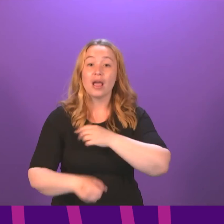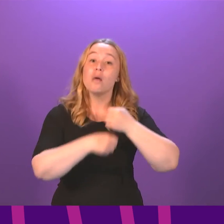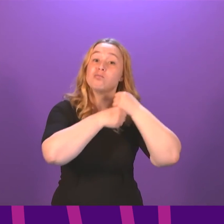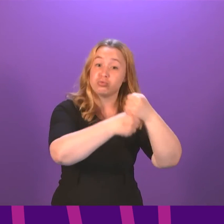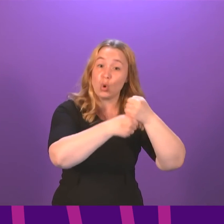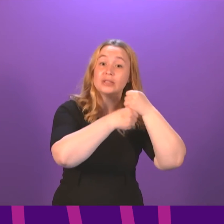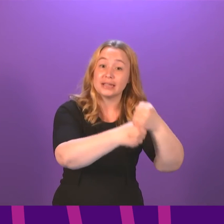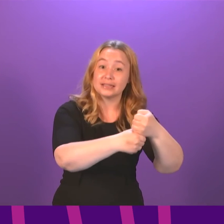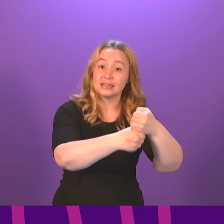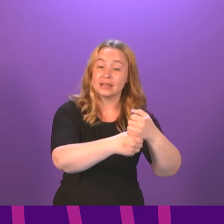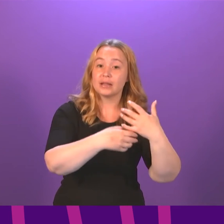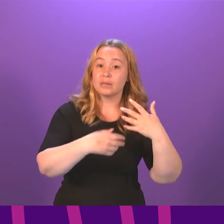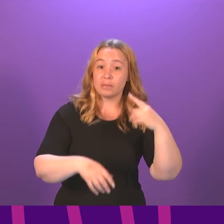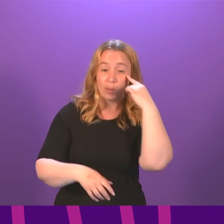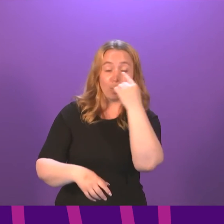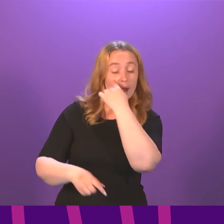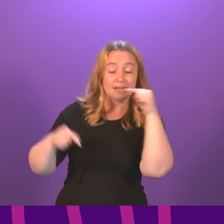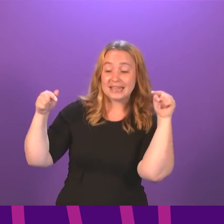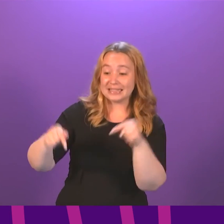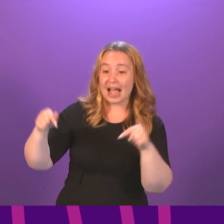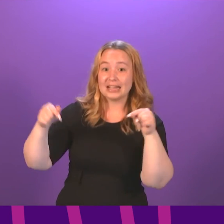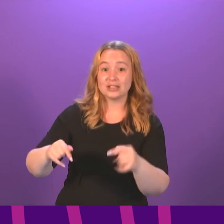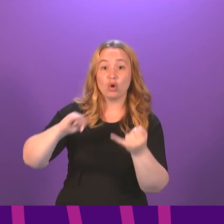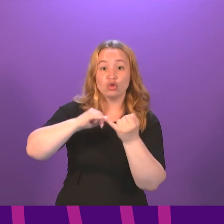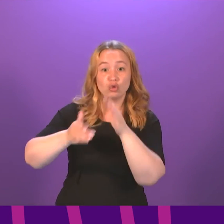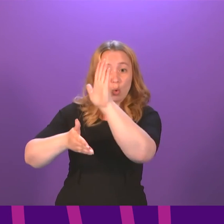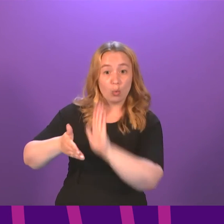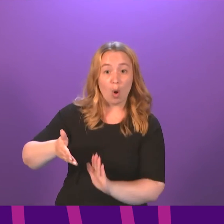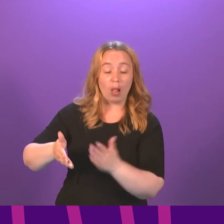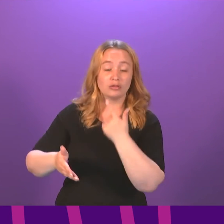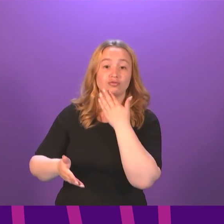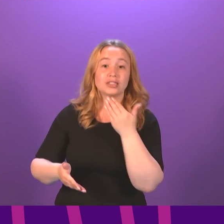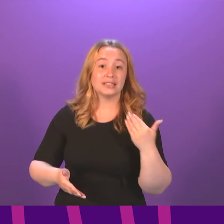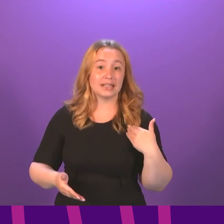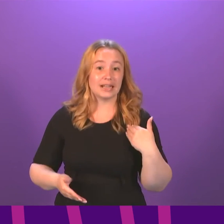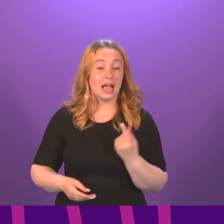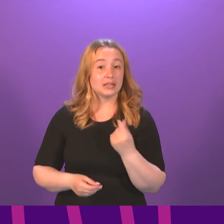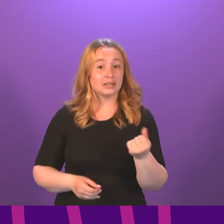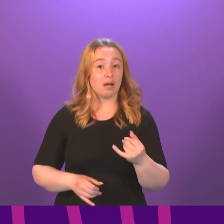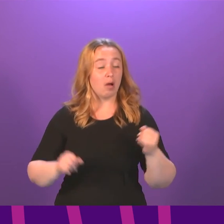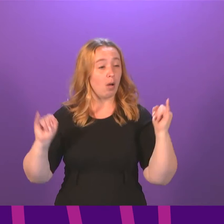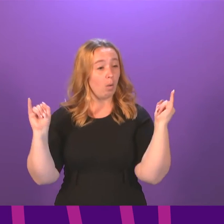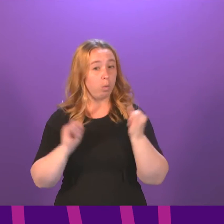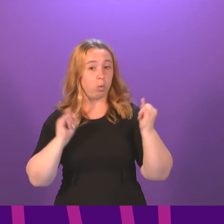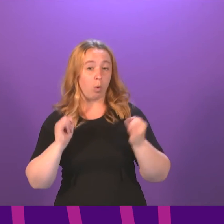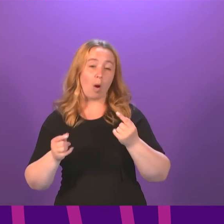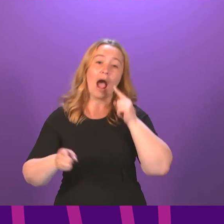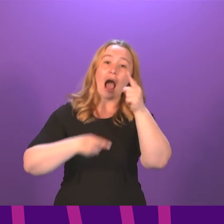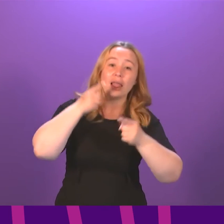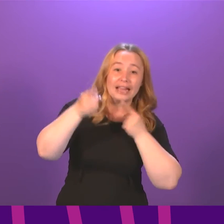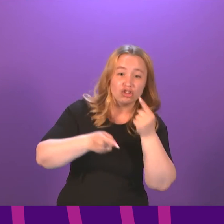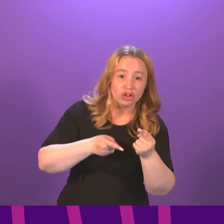We have witnessed attacks on organisations such as Stonewall in recent weeks with some particularly wild and untrue allegations.